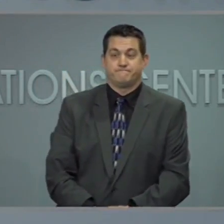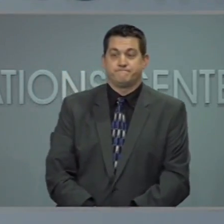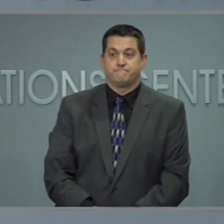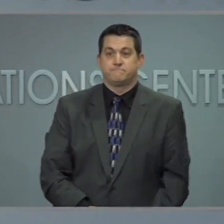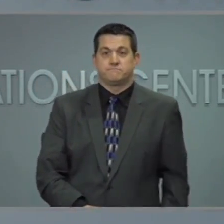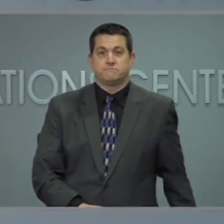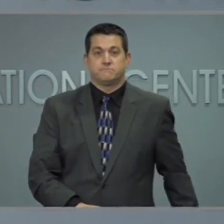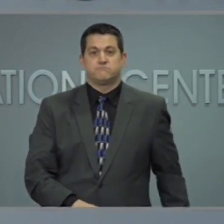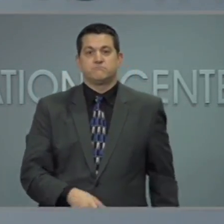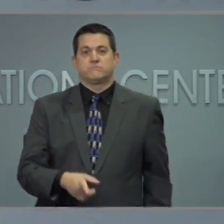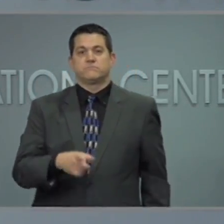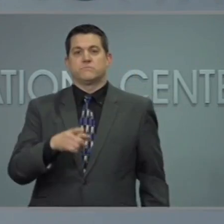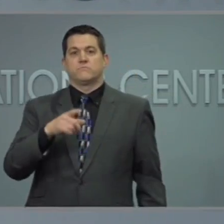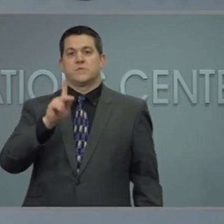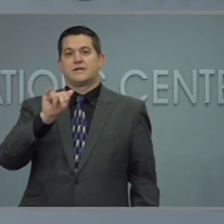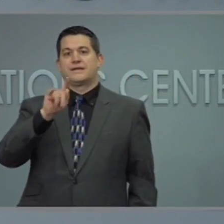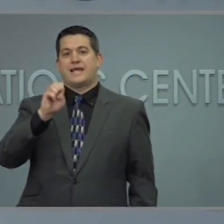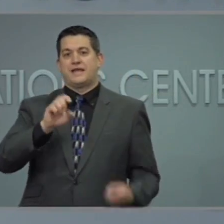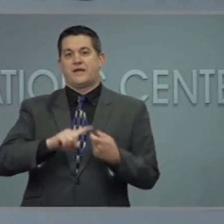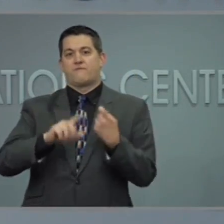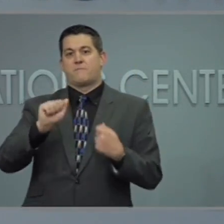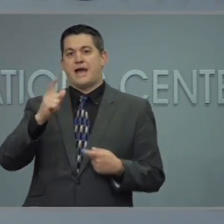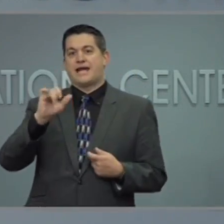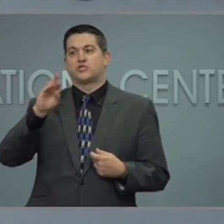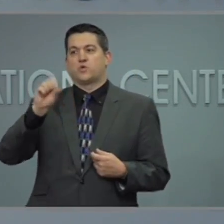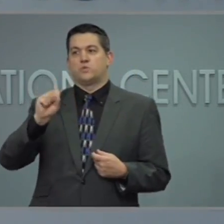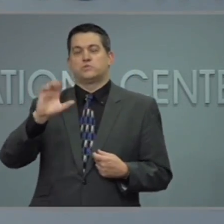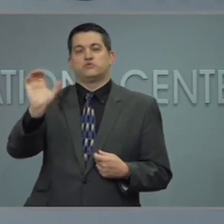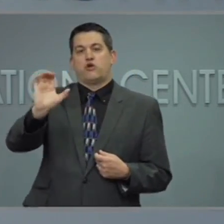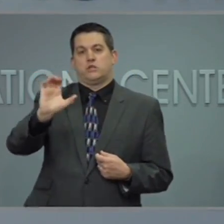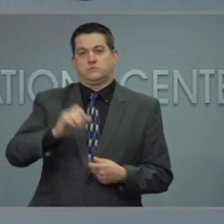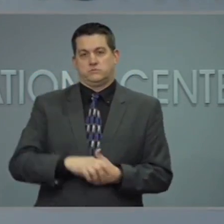Our next question is from Katie Peralta with Axios Charlotte.